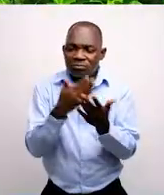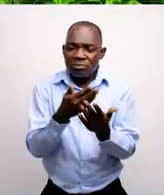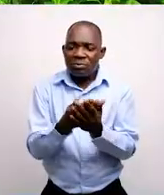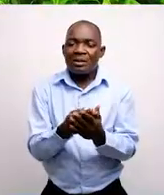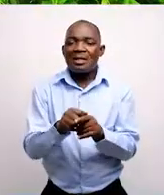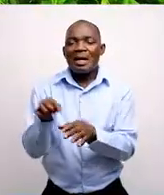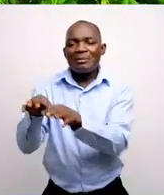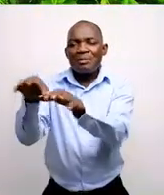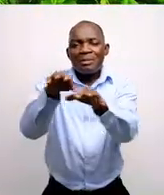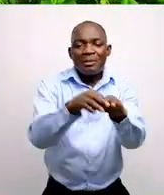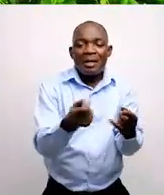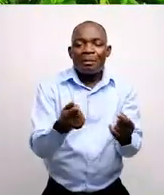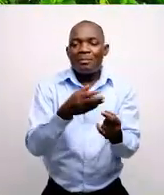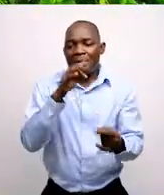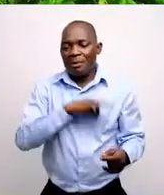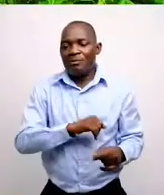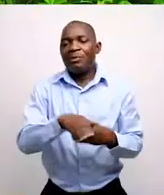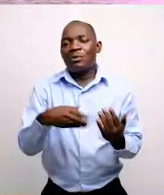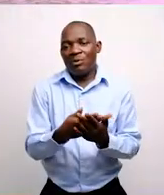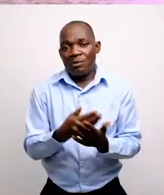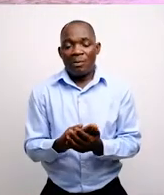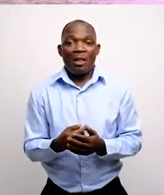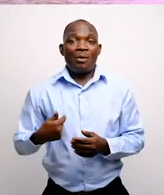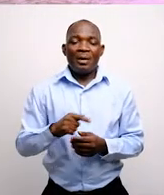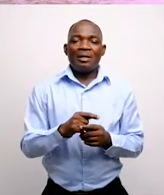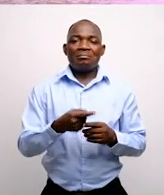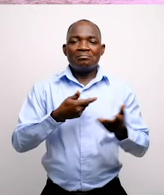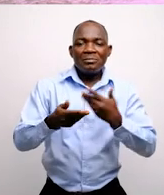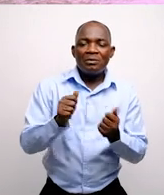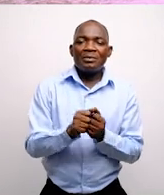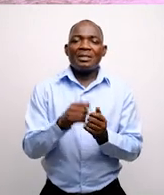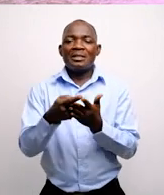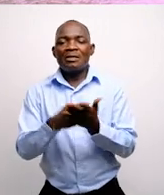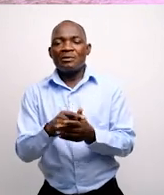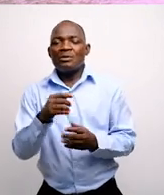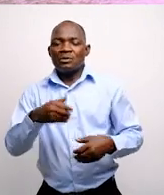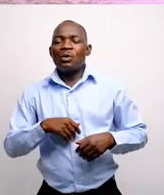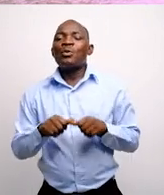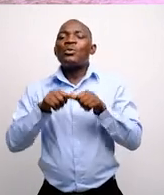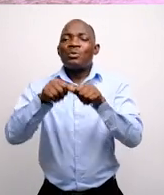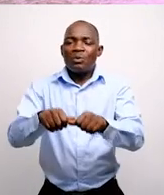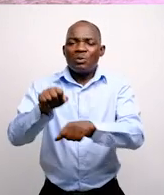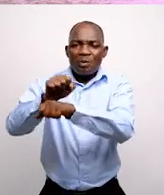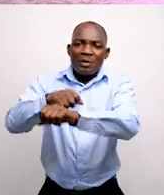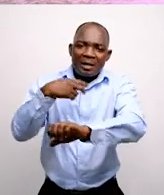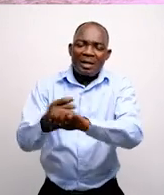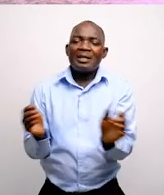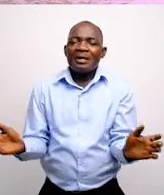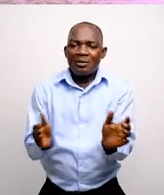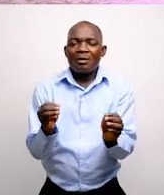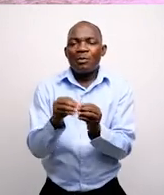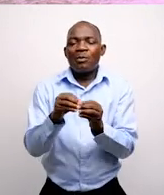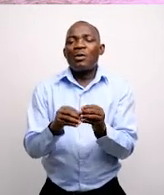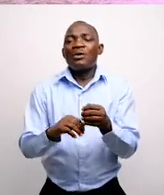our lands are fertile and planting on them will benefit us all. We have spoken to the youth to keep up the good